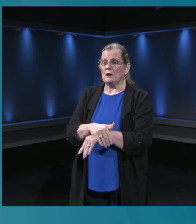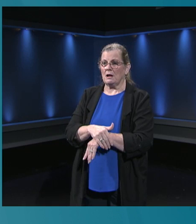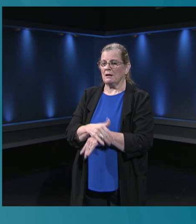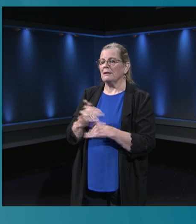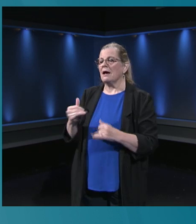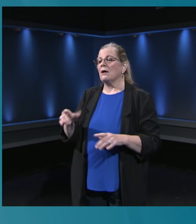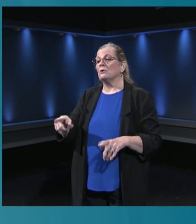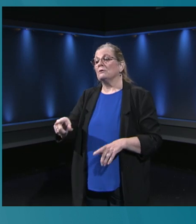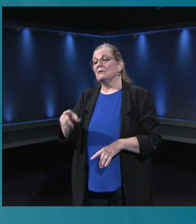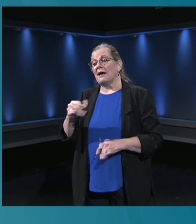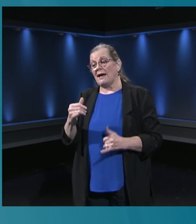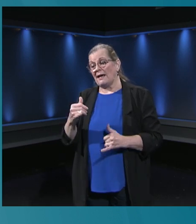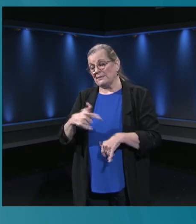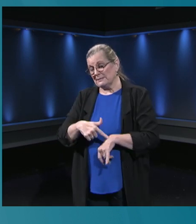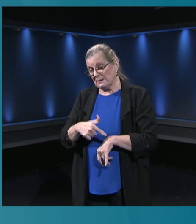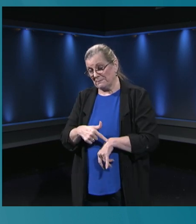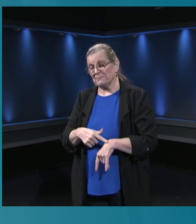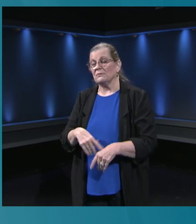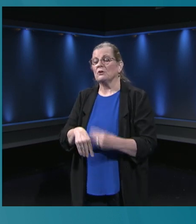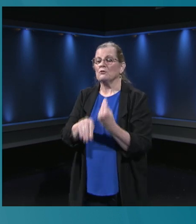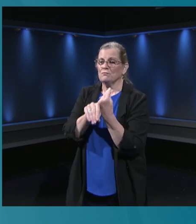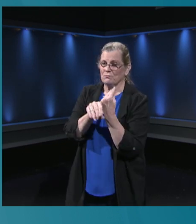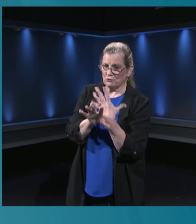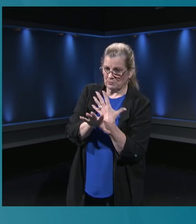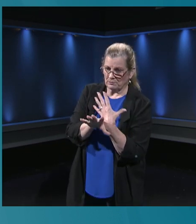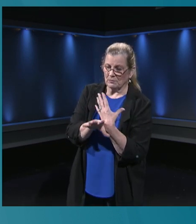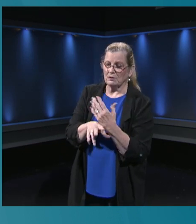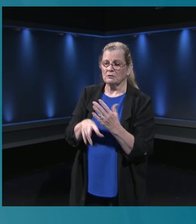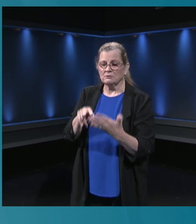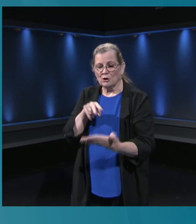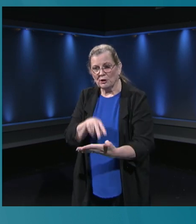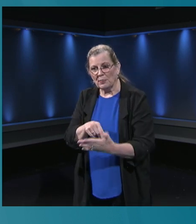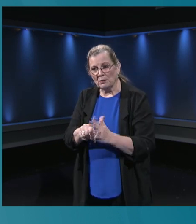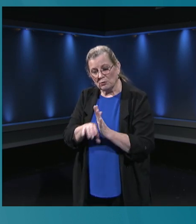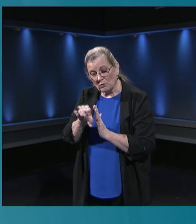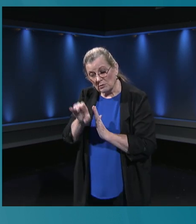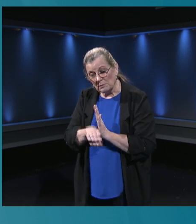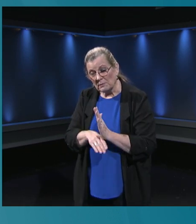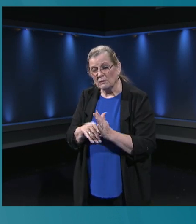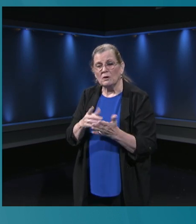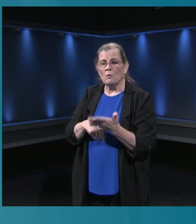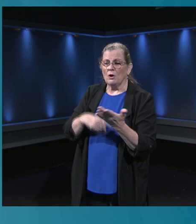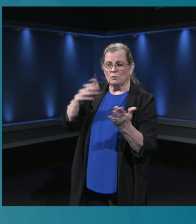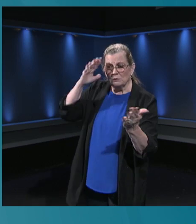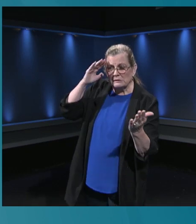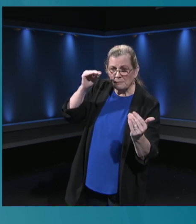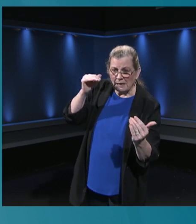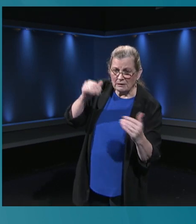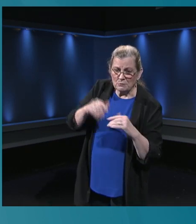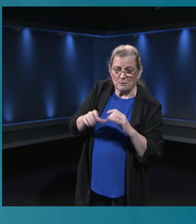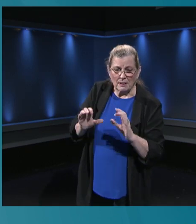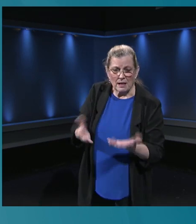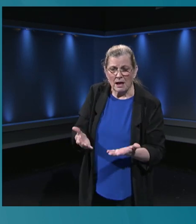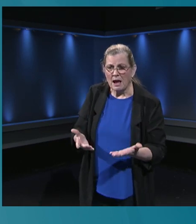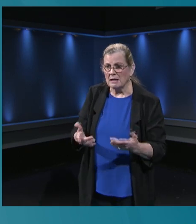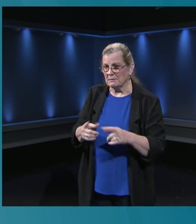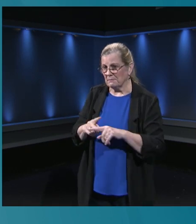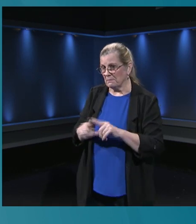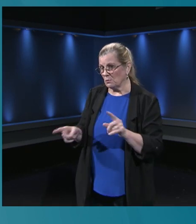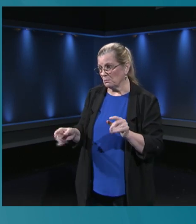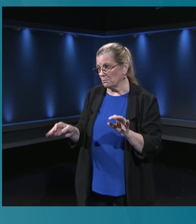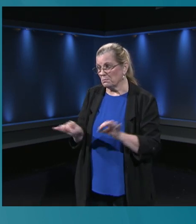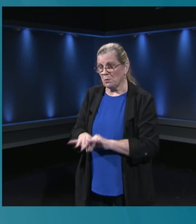what's the expectations in the classroom. We know that's important work, but right now what's most important is connections. So